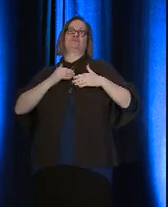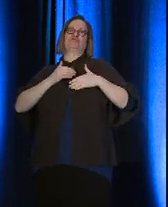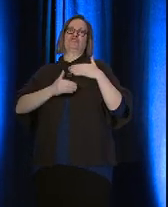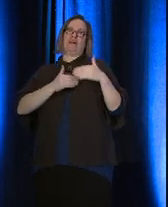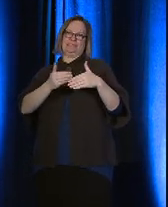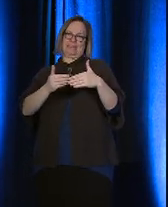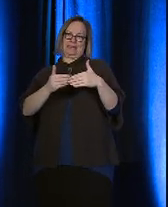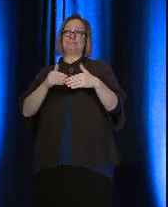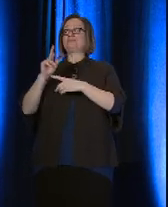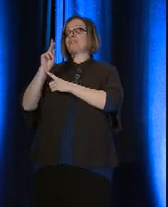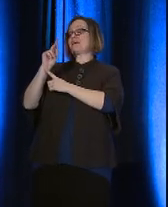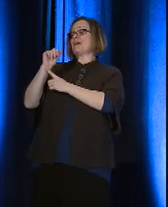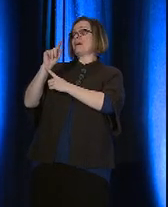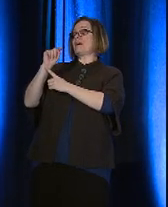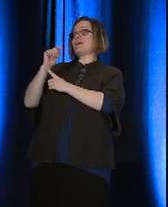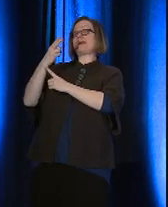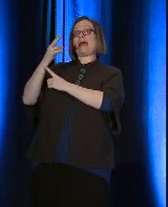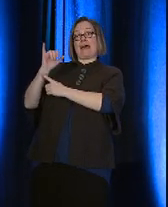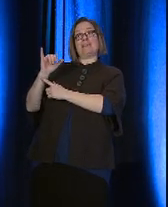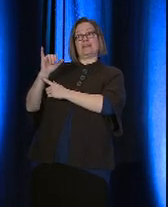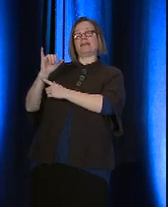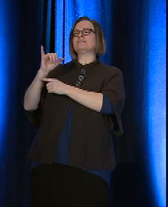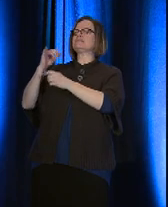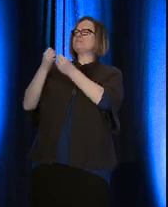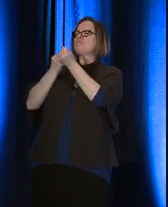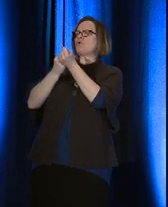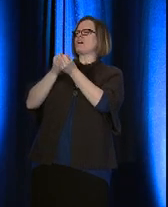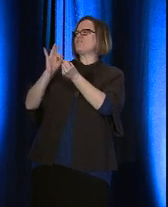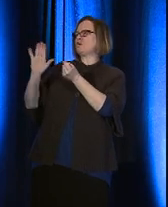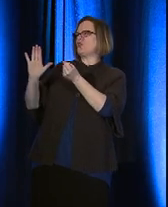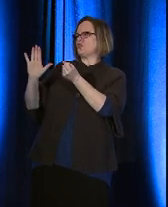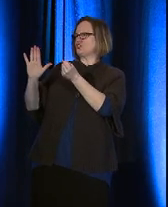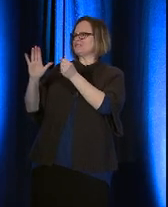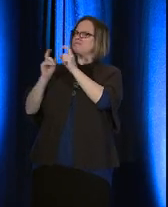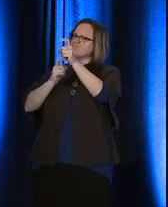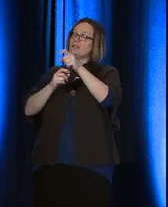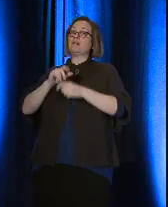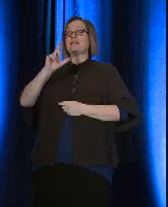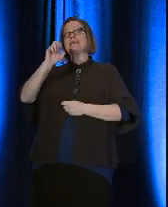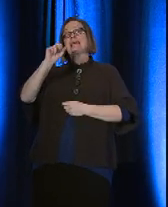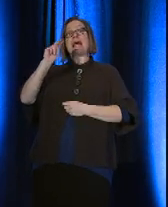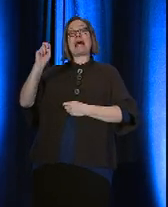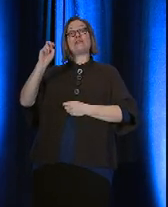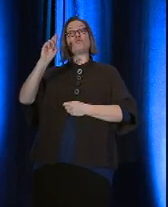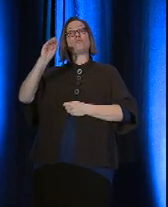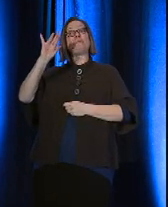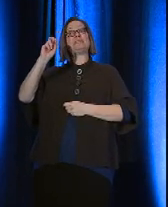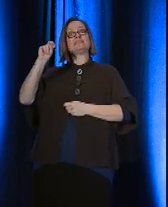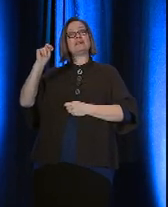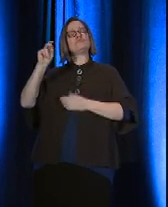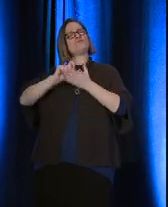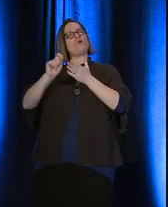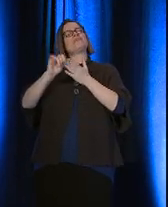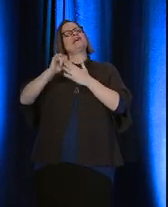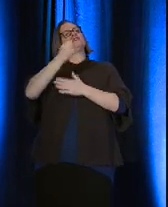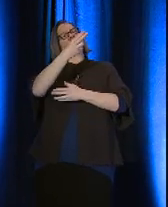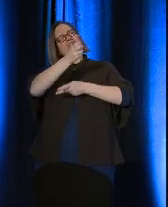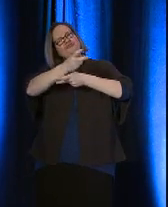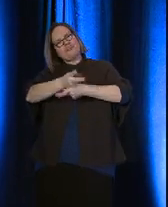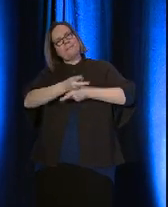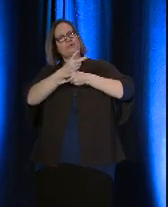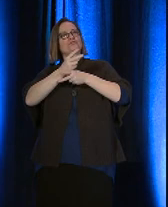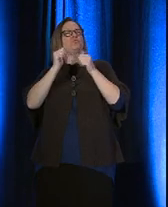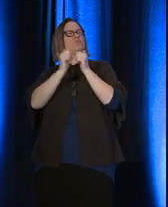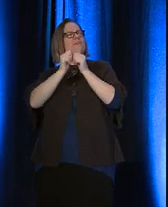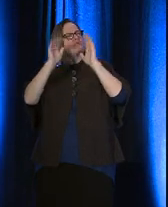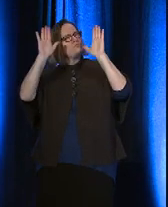In support of Kathy's nomination, Leanne Robertson wrote that she shepherds with great wisdom and empathy